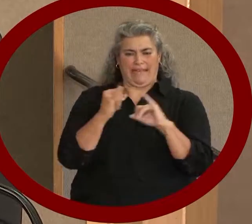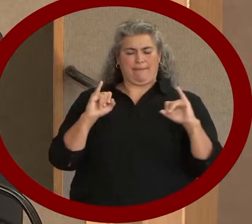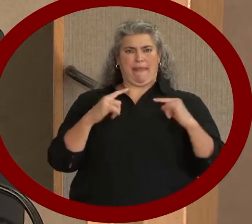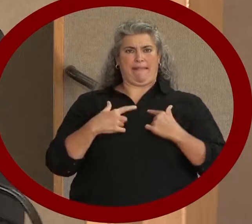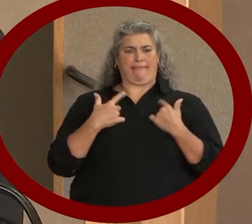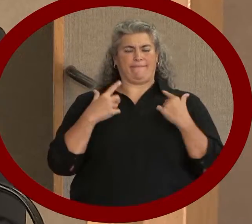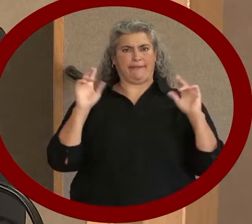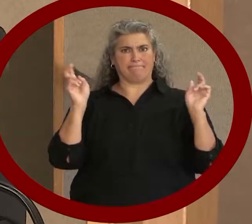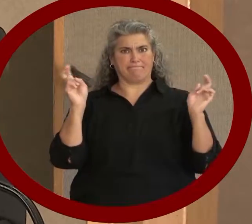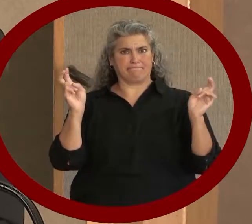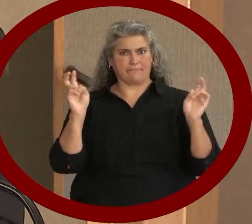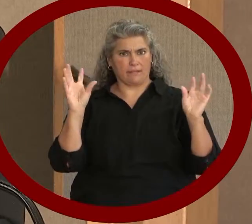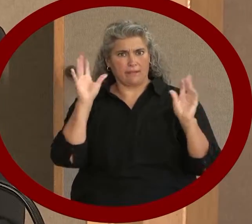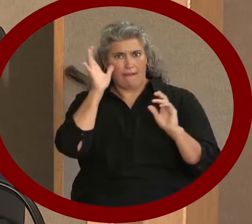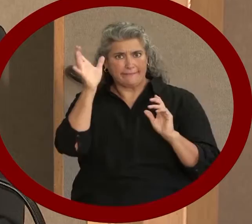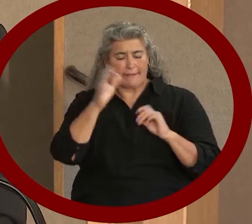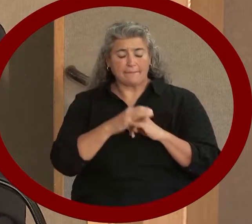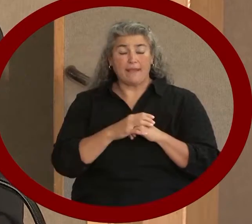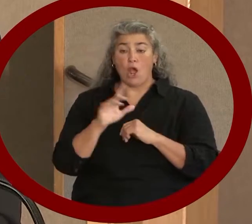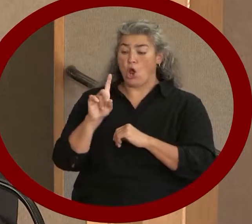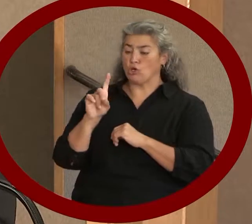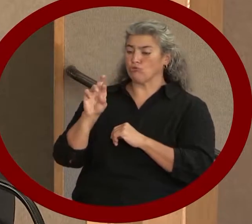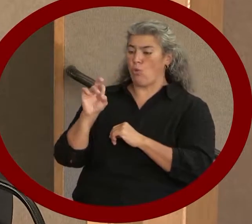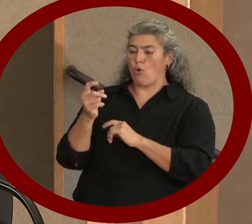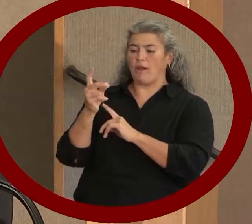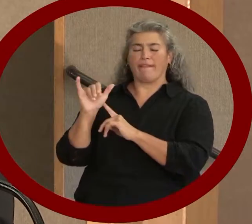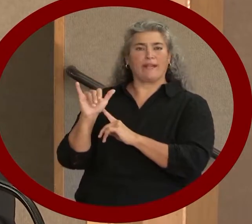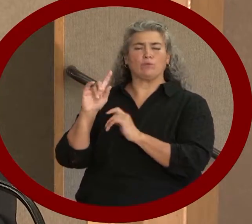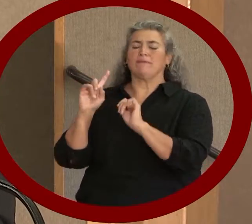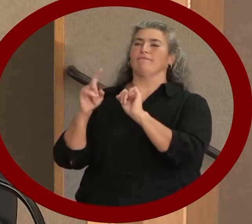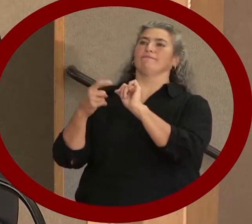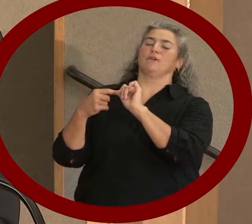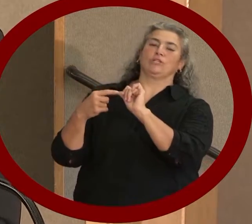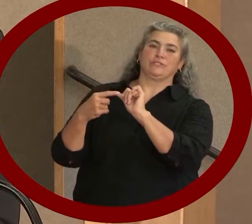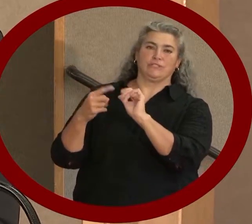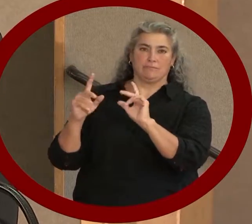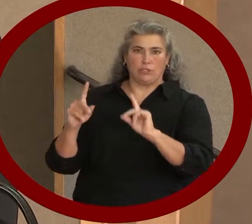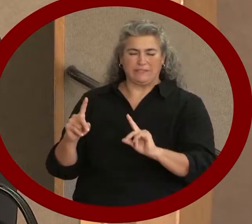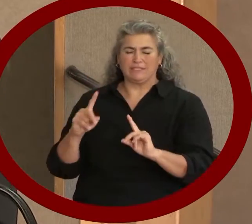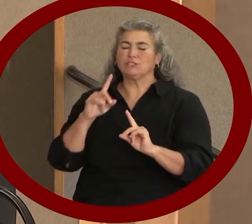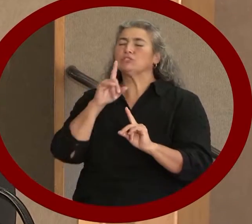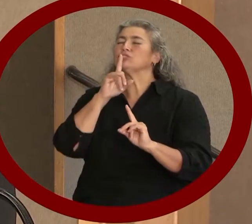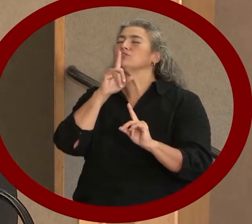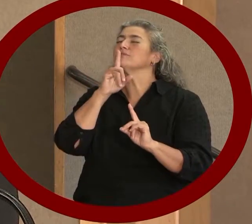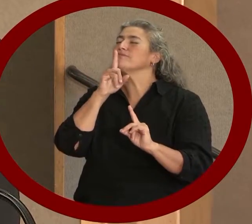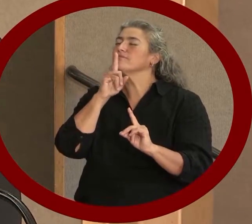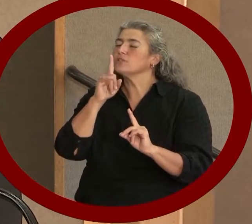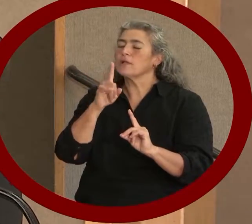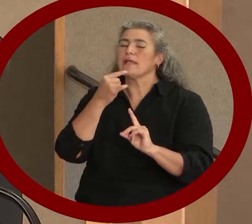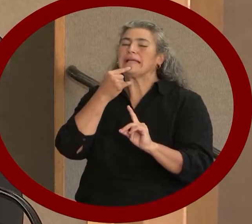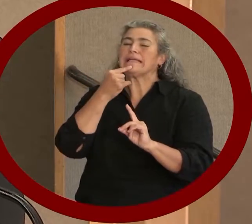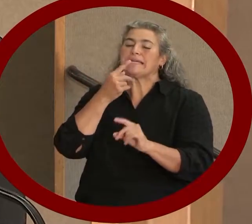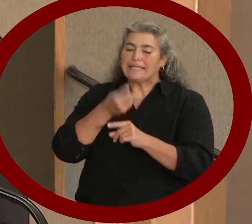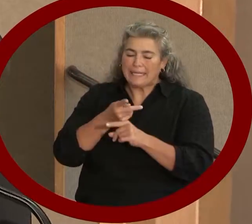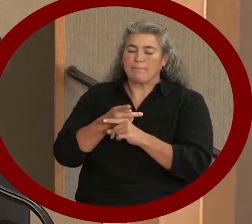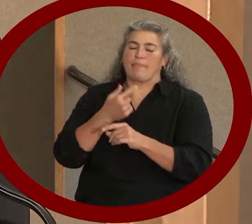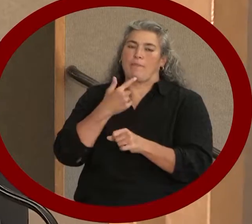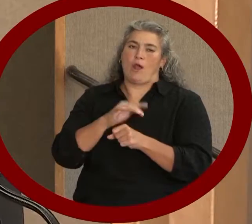very first Commission of Disability, in many ways Dorothy was a pioneer. Certainly, she was a passionate keeper of the promise.